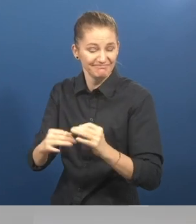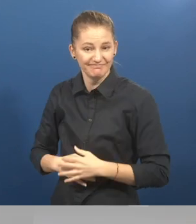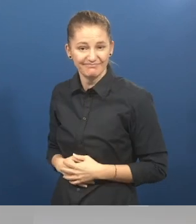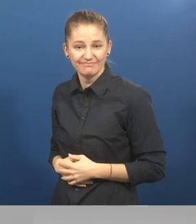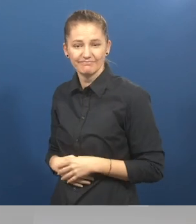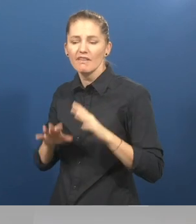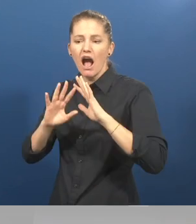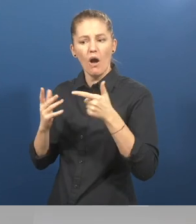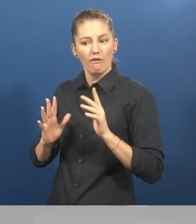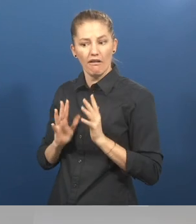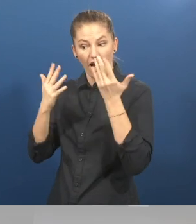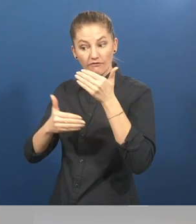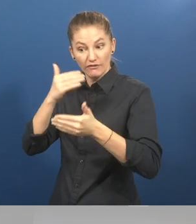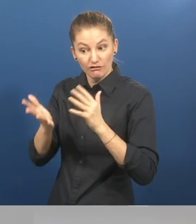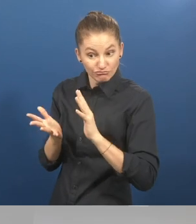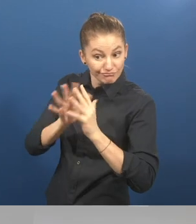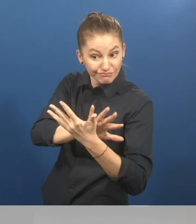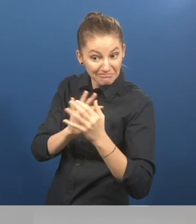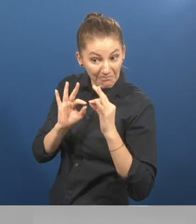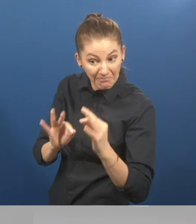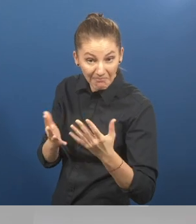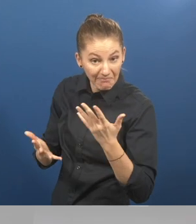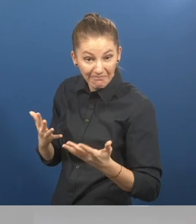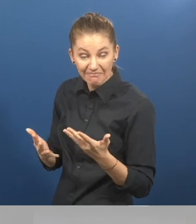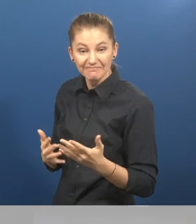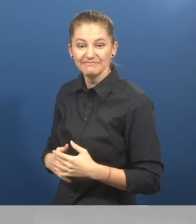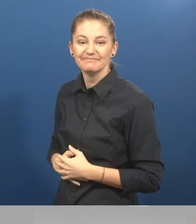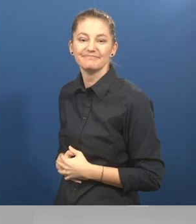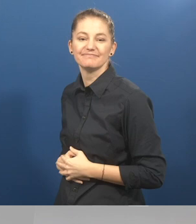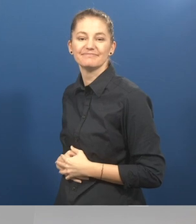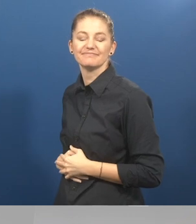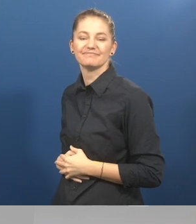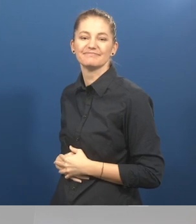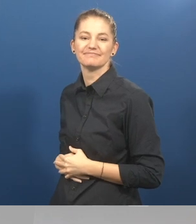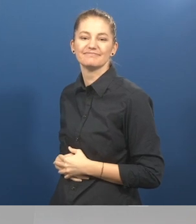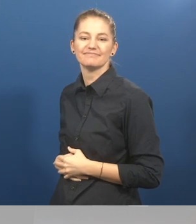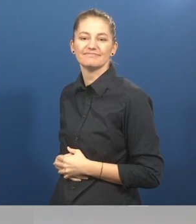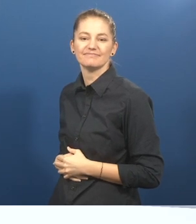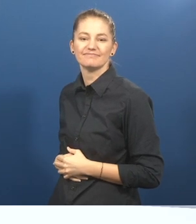did this solution change your life? Sergio Dolanz, pharmacist, Marien Apotheke.